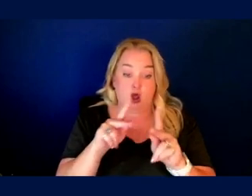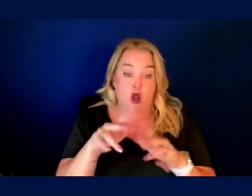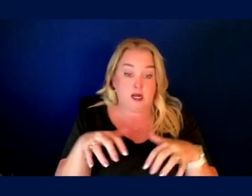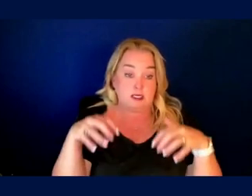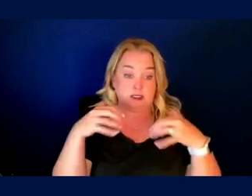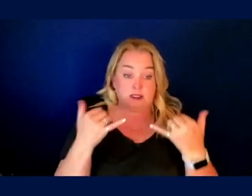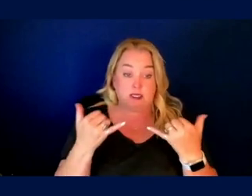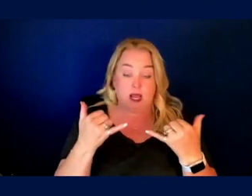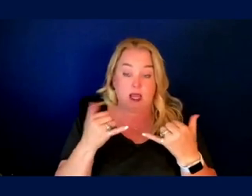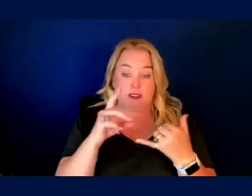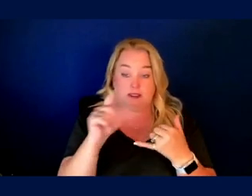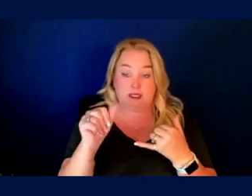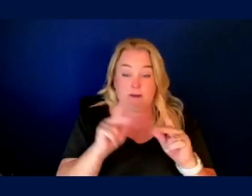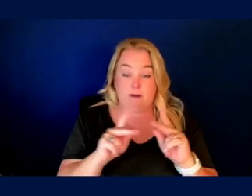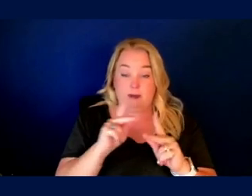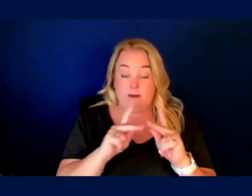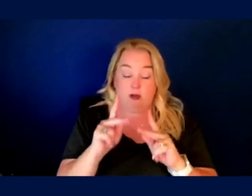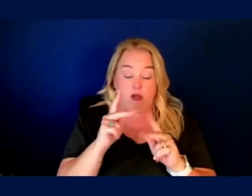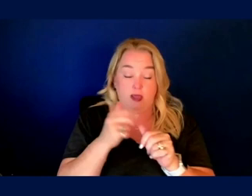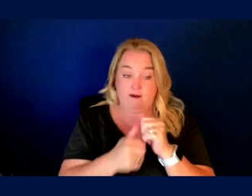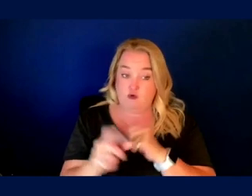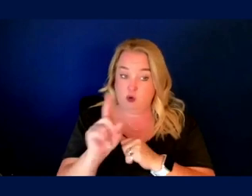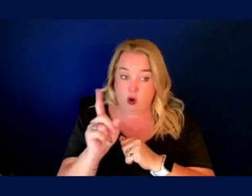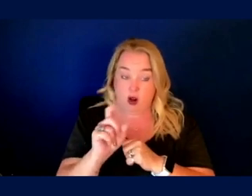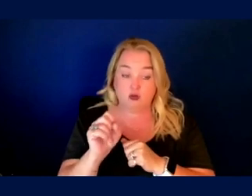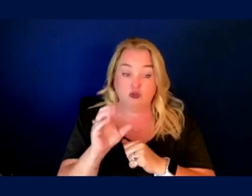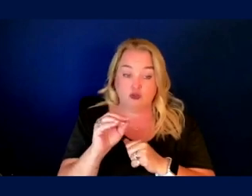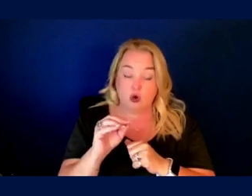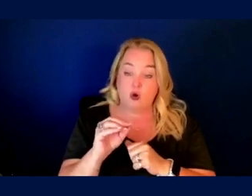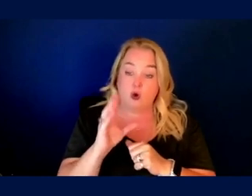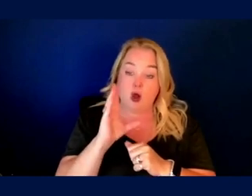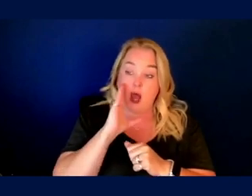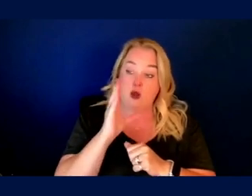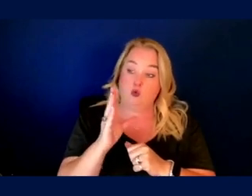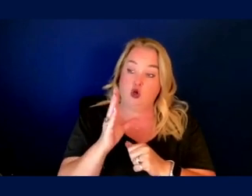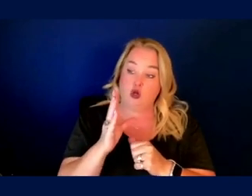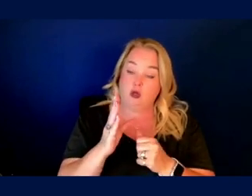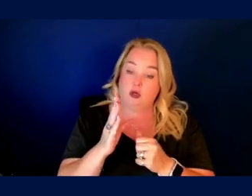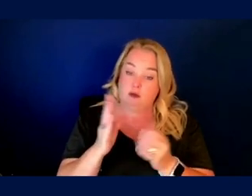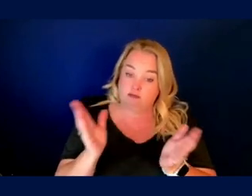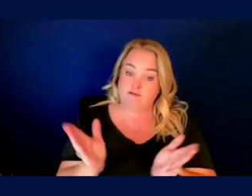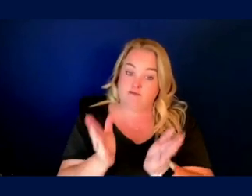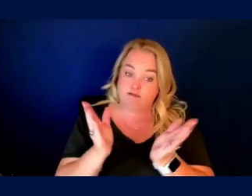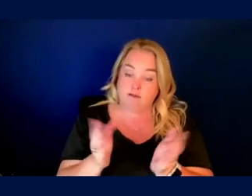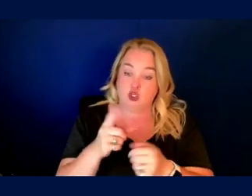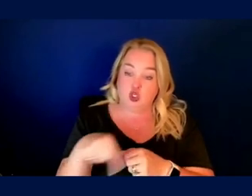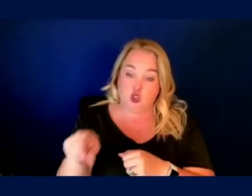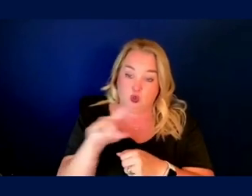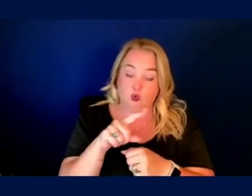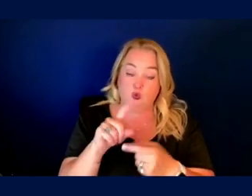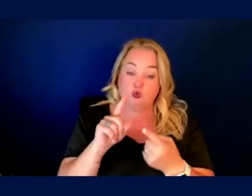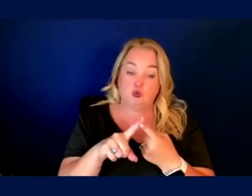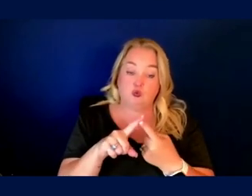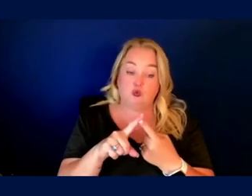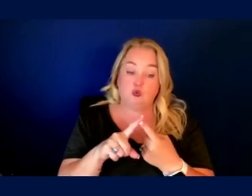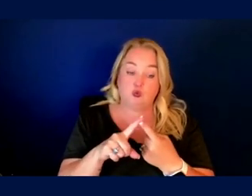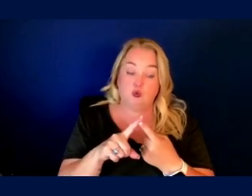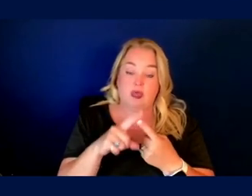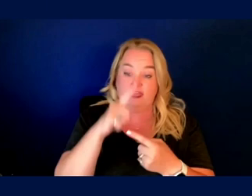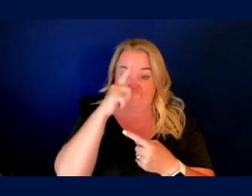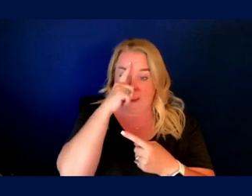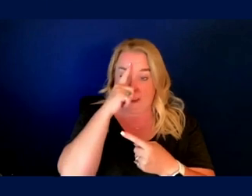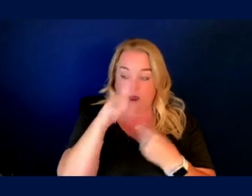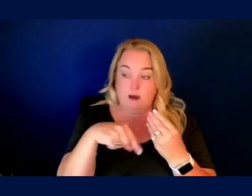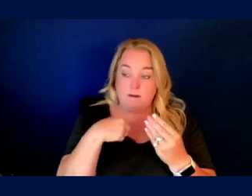people are everywhere. So I would, you know, implore you, you in the spaceflight community more broadly to, you know, think out